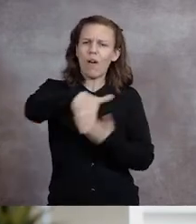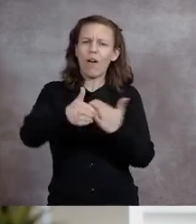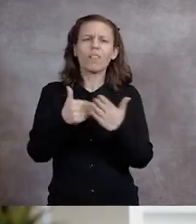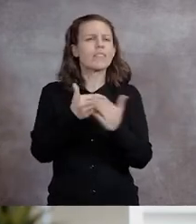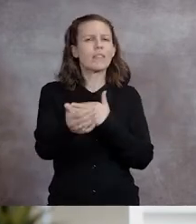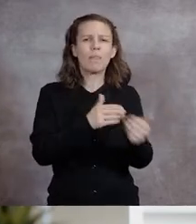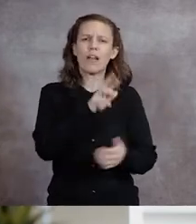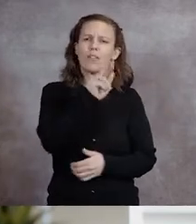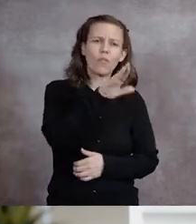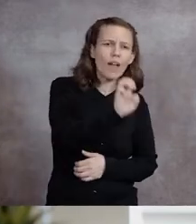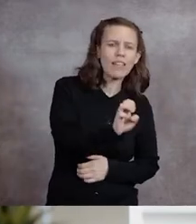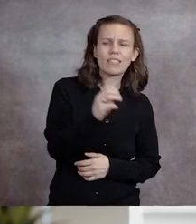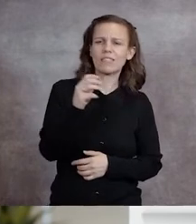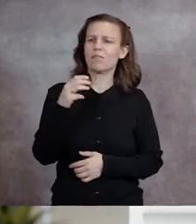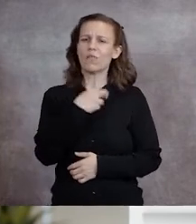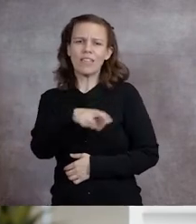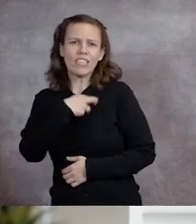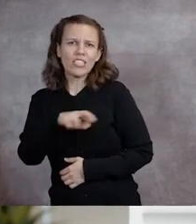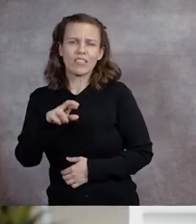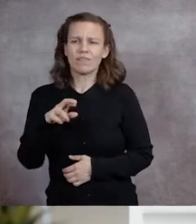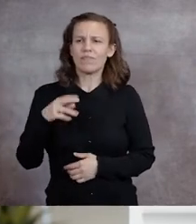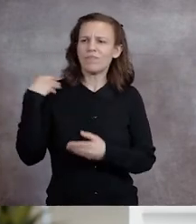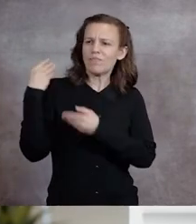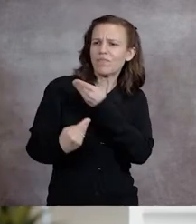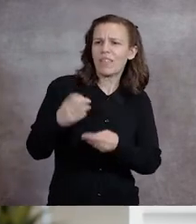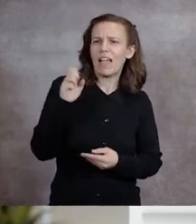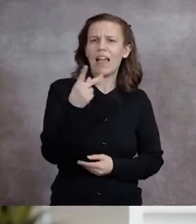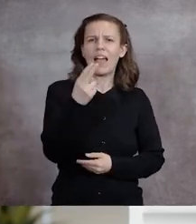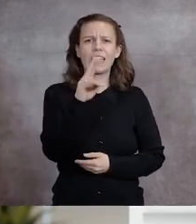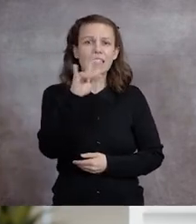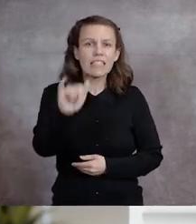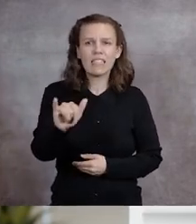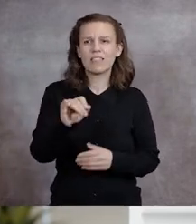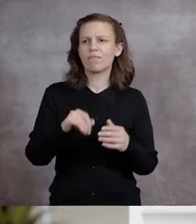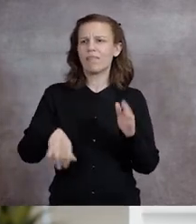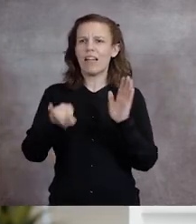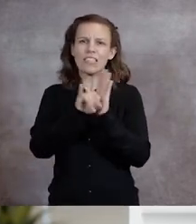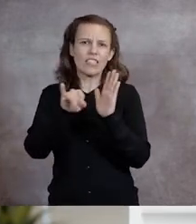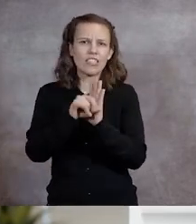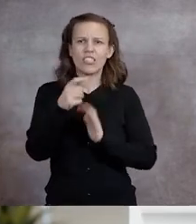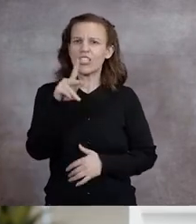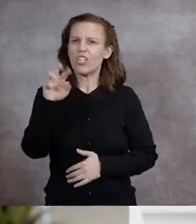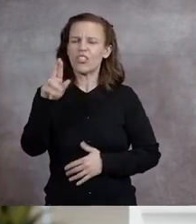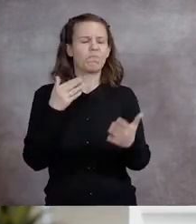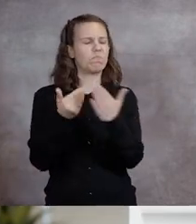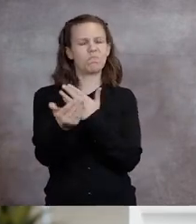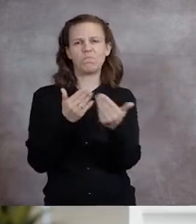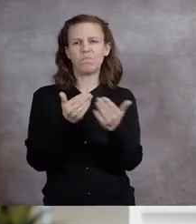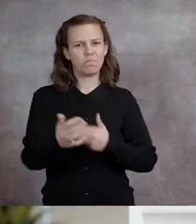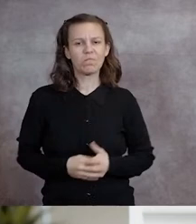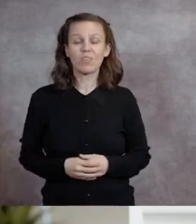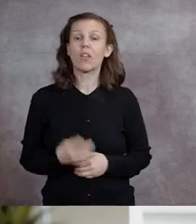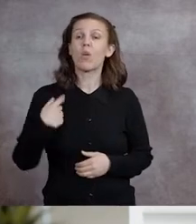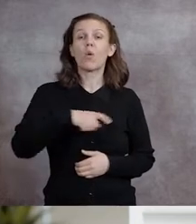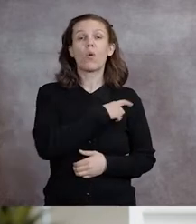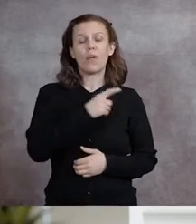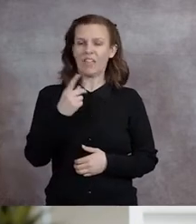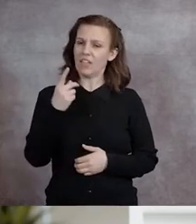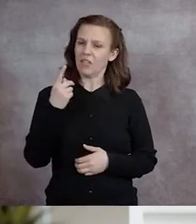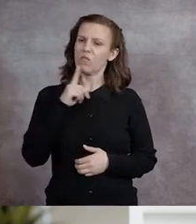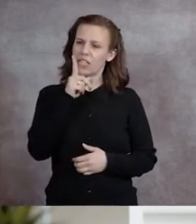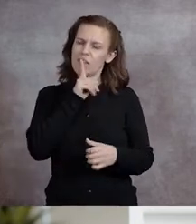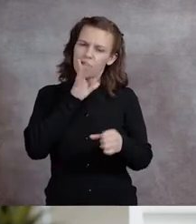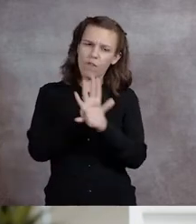race, religion, ethnicity, or gender identity. This past year has seen us reaffirm our commitment to being an ally